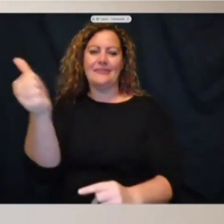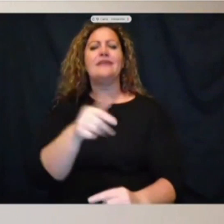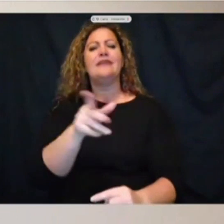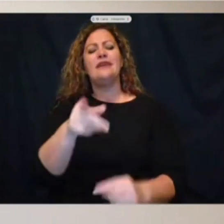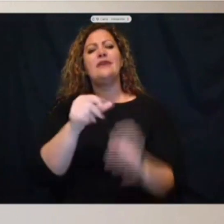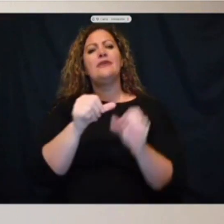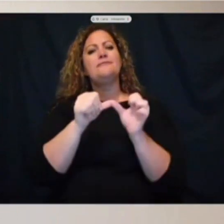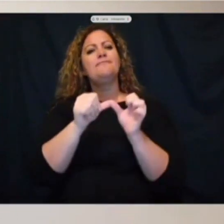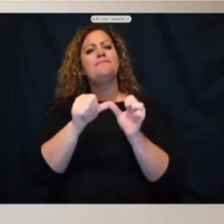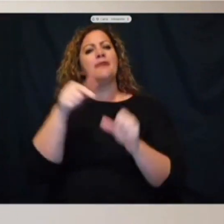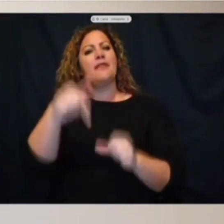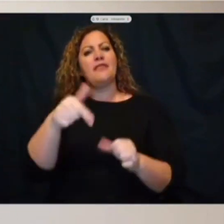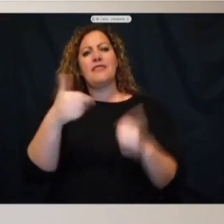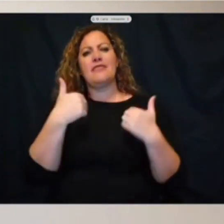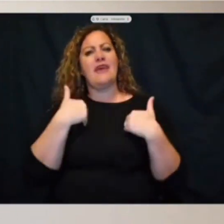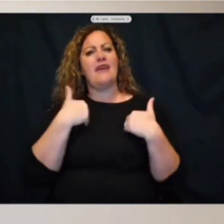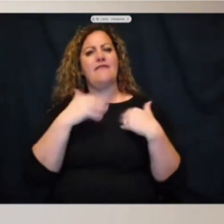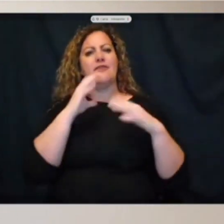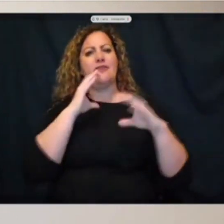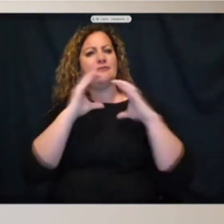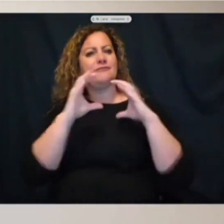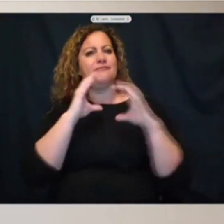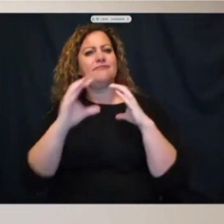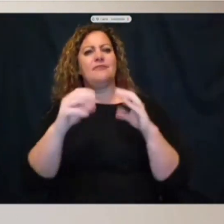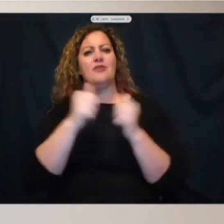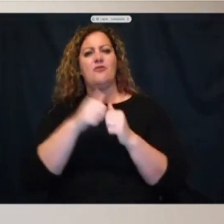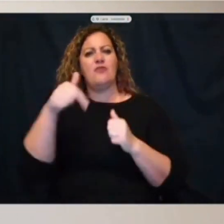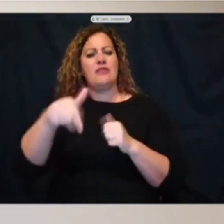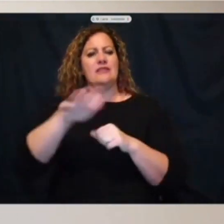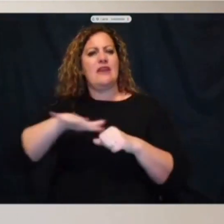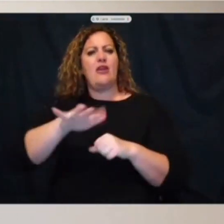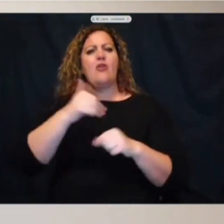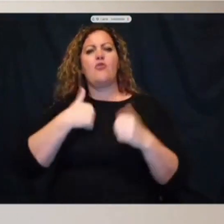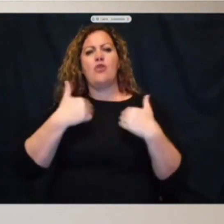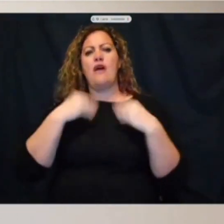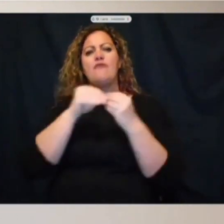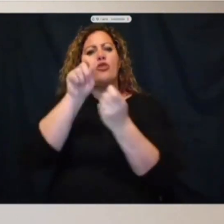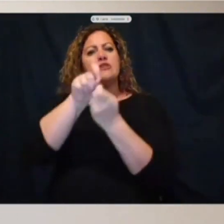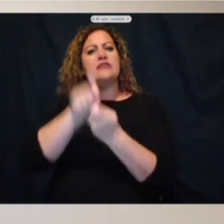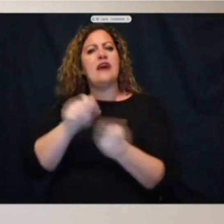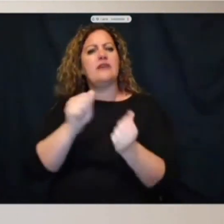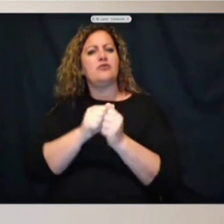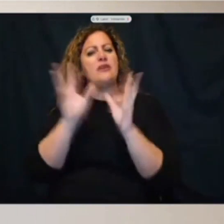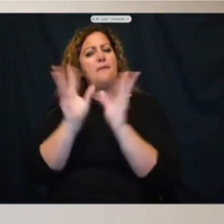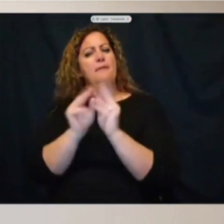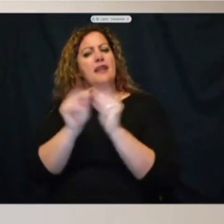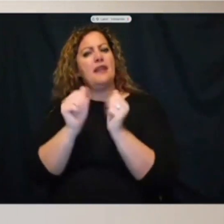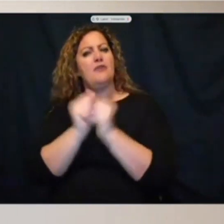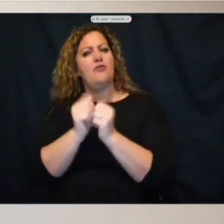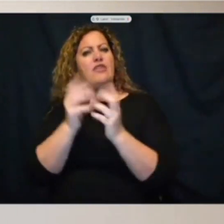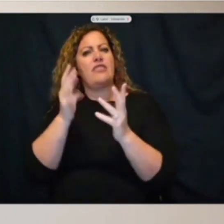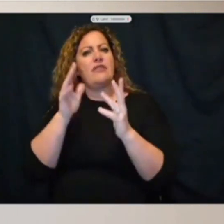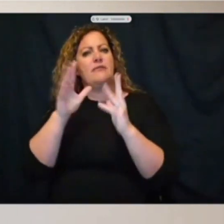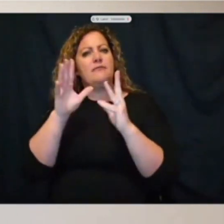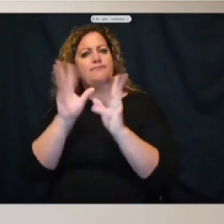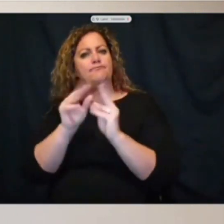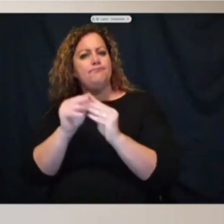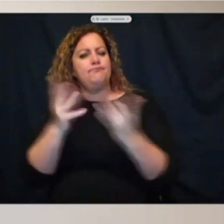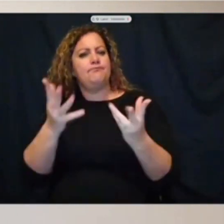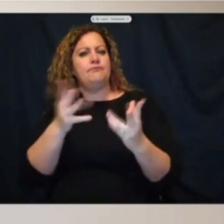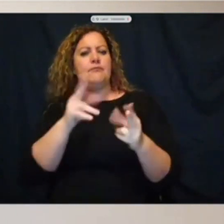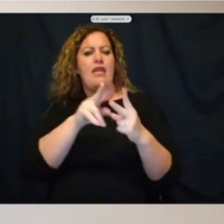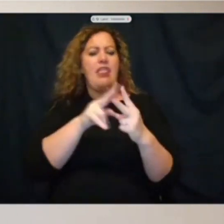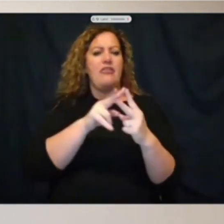in this area in the near future. We'll be putting out some details on that, whether that will be a virtual or in-person meeting, but certainly